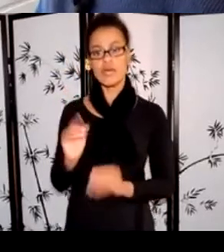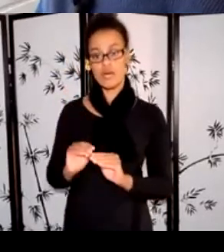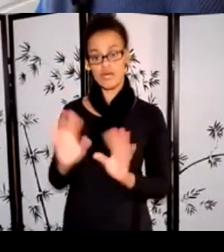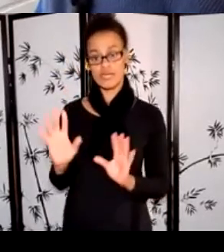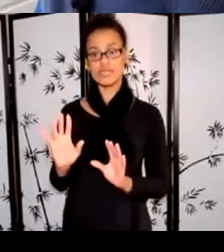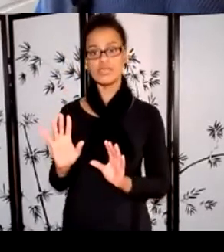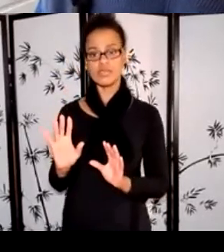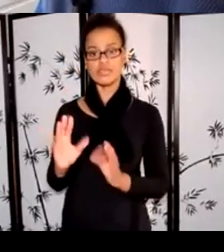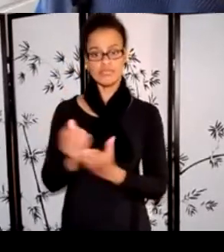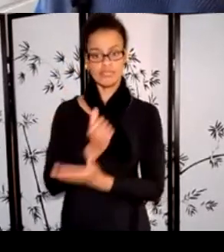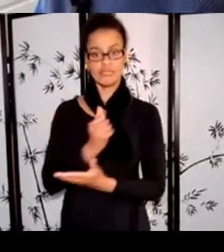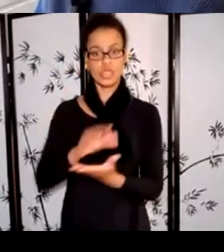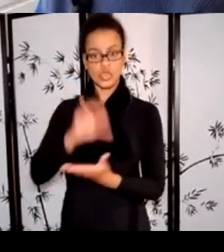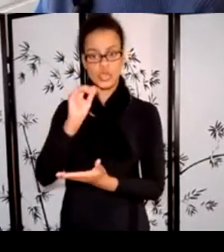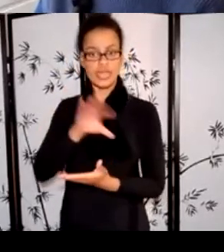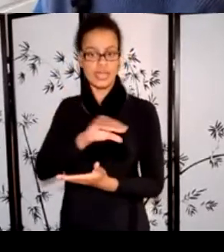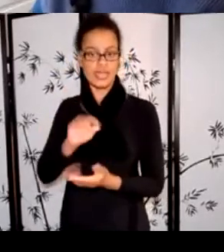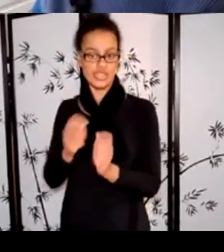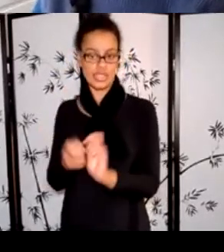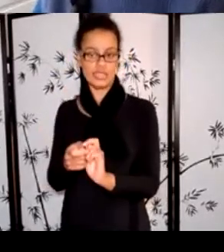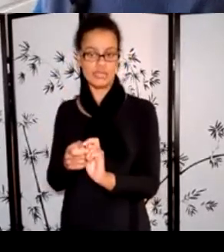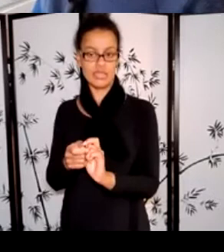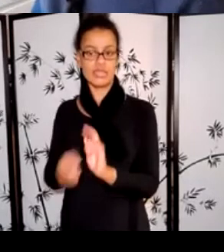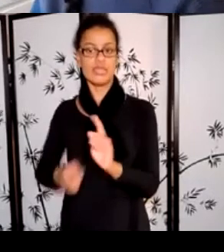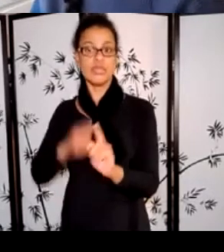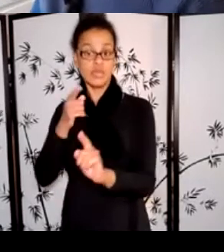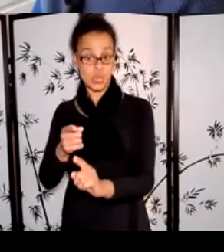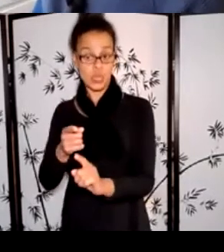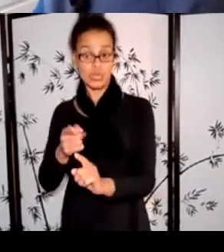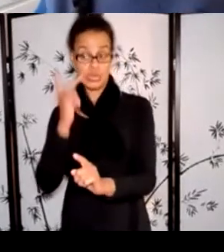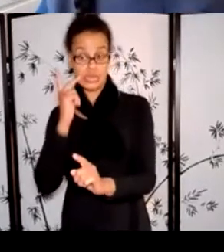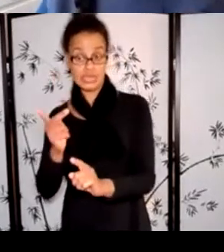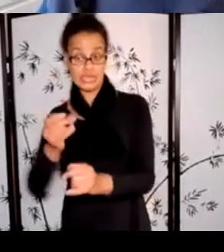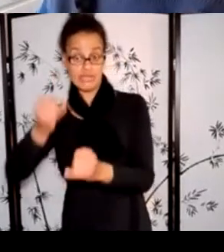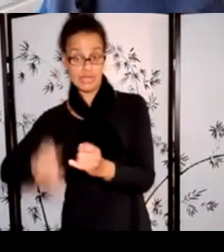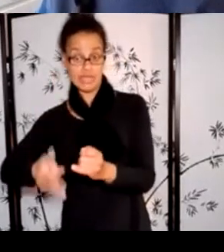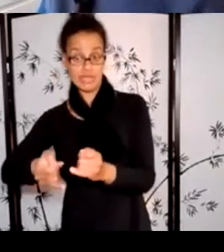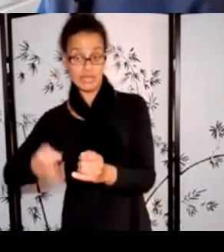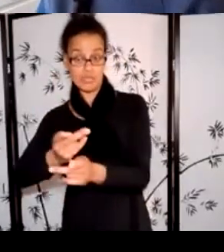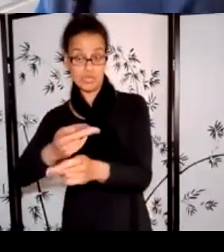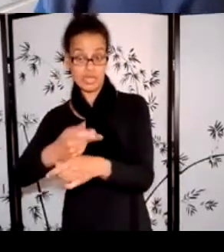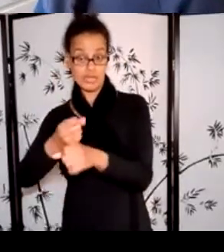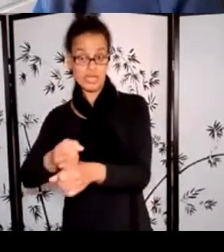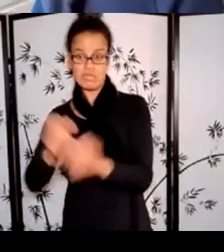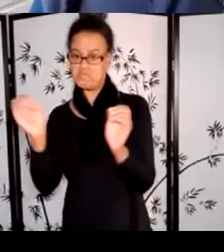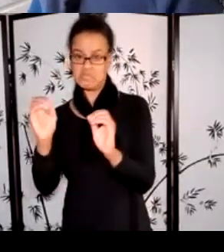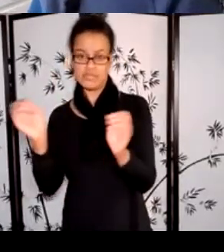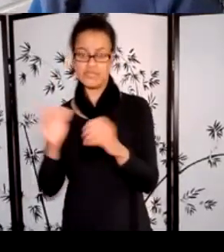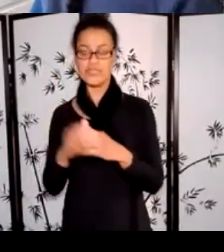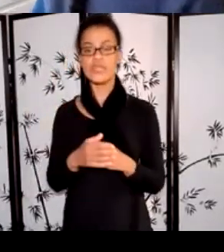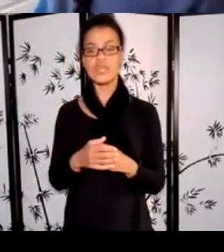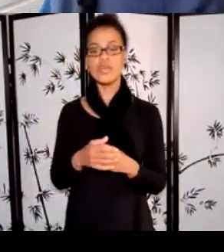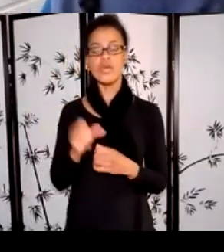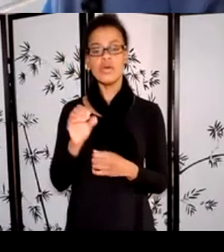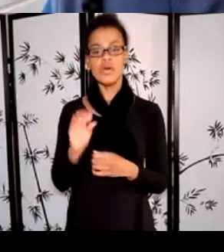practice and career. Projects in this stream may have fewer clear boundaries around the work. So